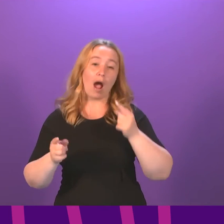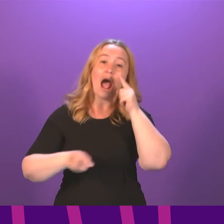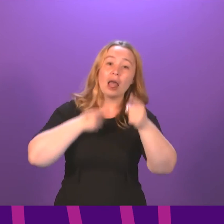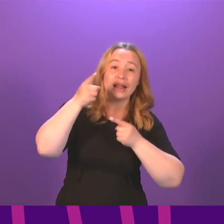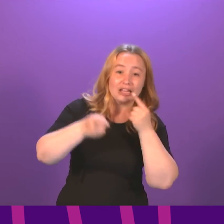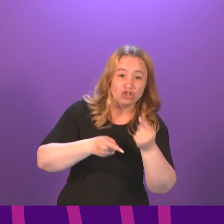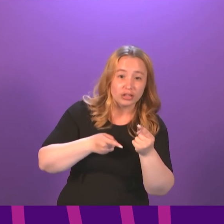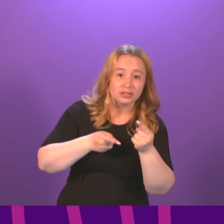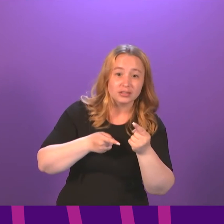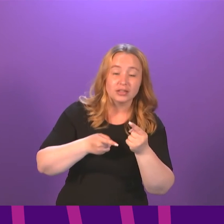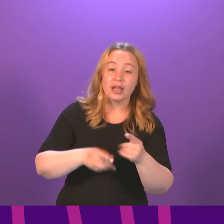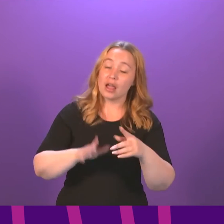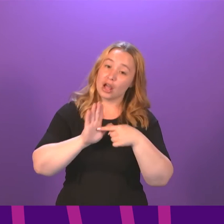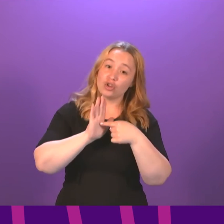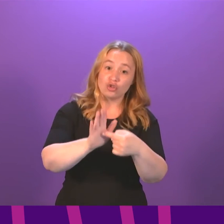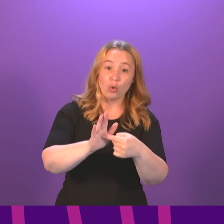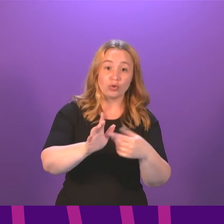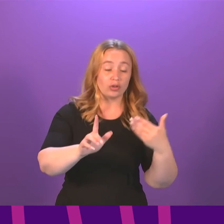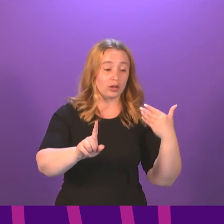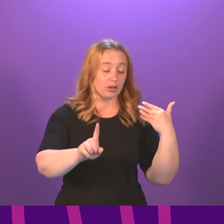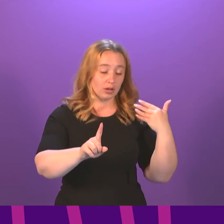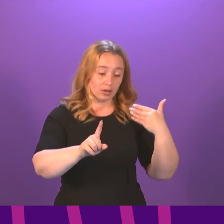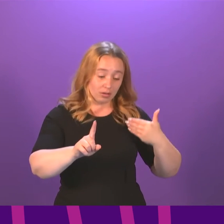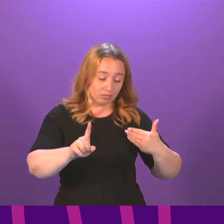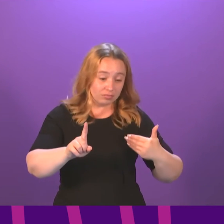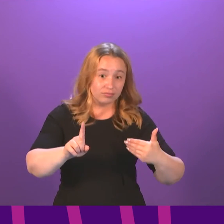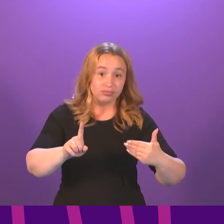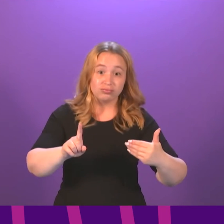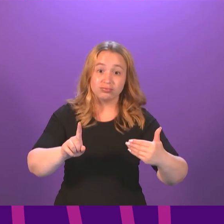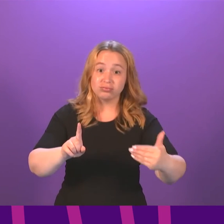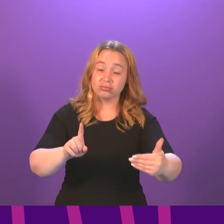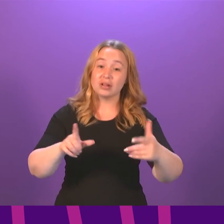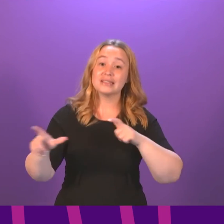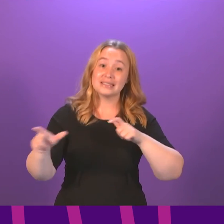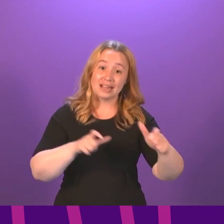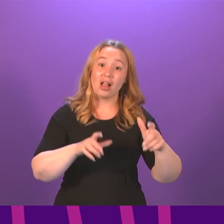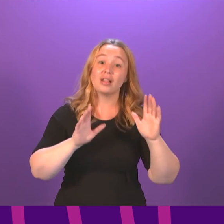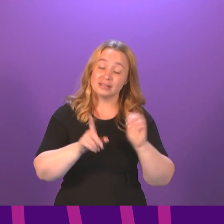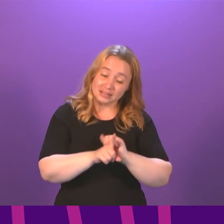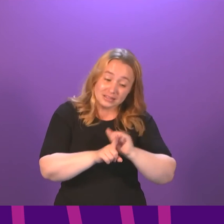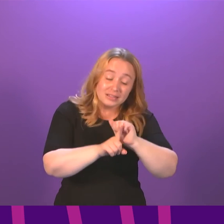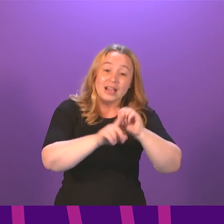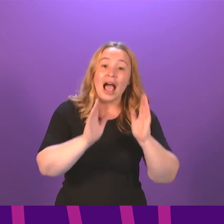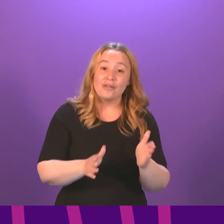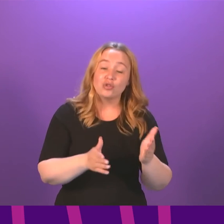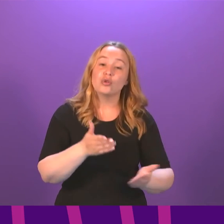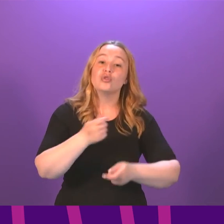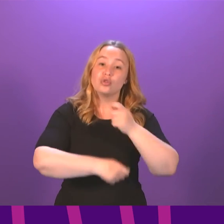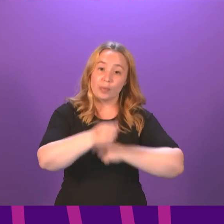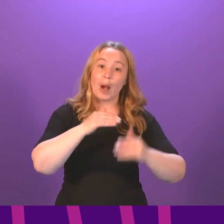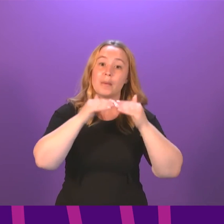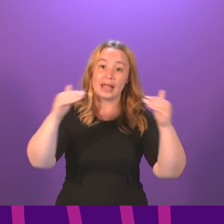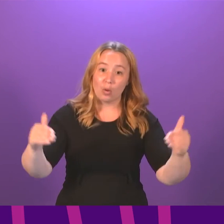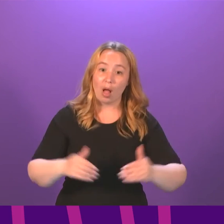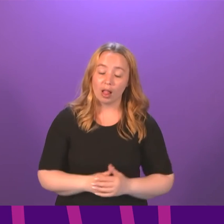It shows just how far we have to go to make Scotland a truly equal society. Attacks like these